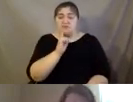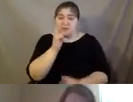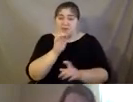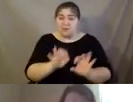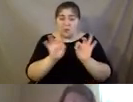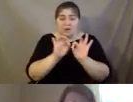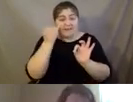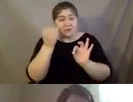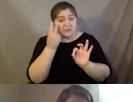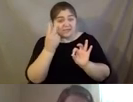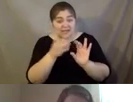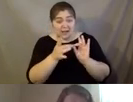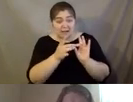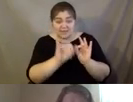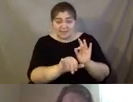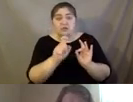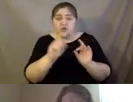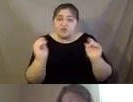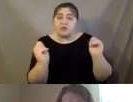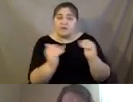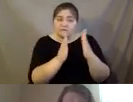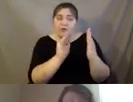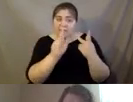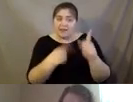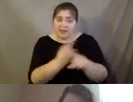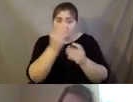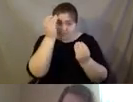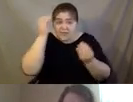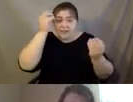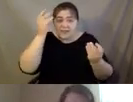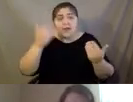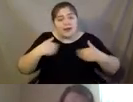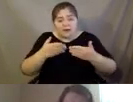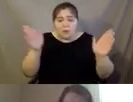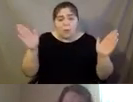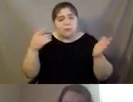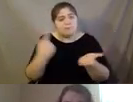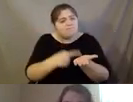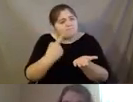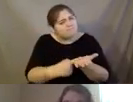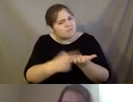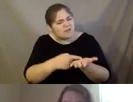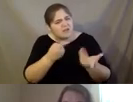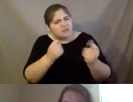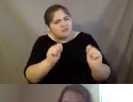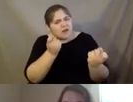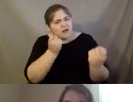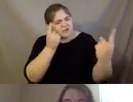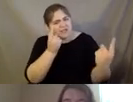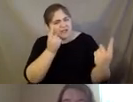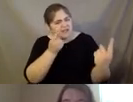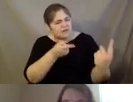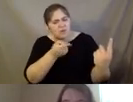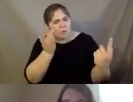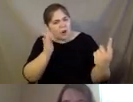see these things, you should confront that type of thinking and have an open dialogue to really understand what is it that makes somebody feel